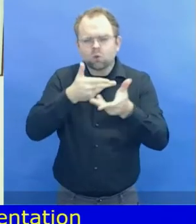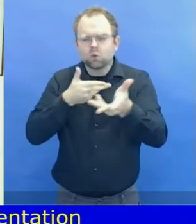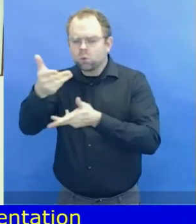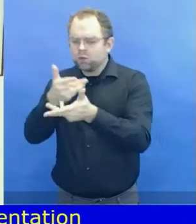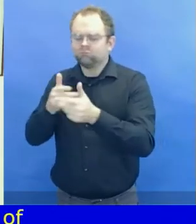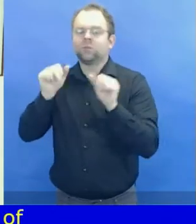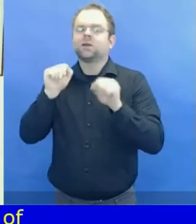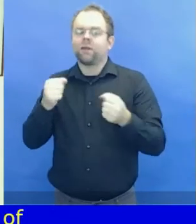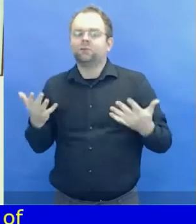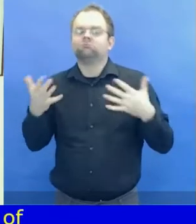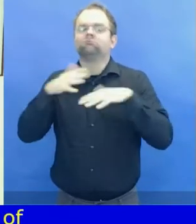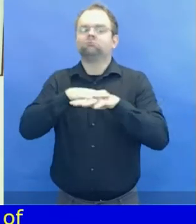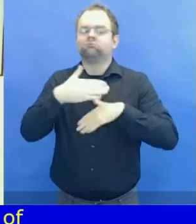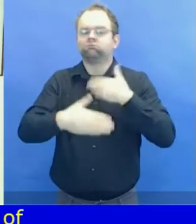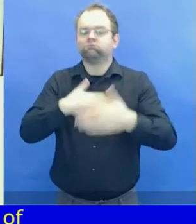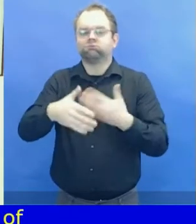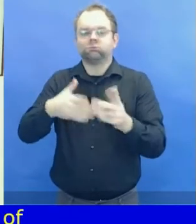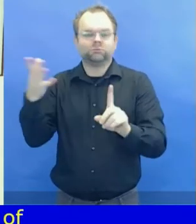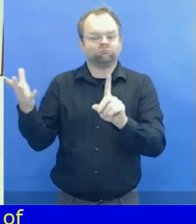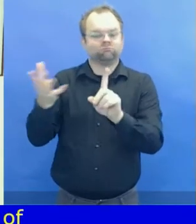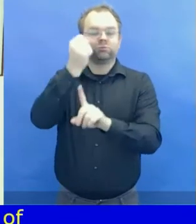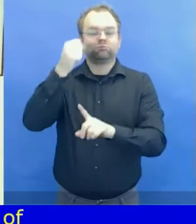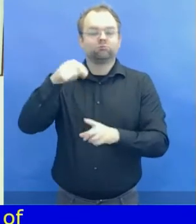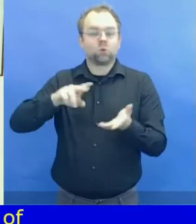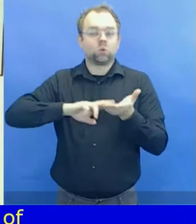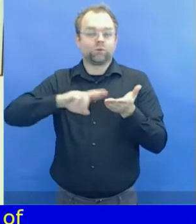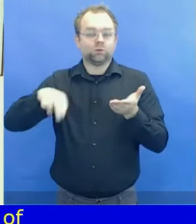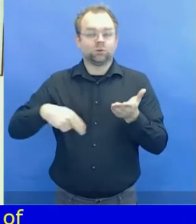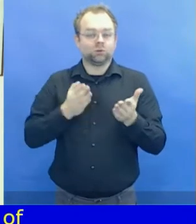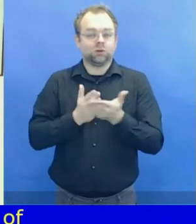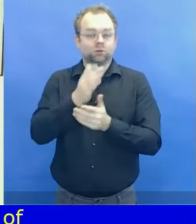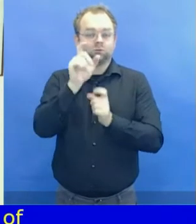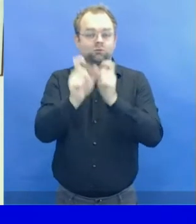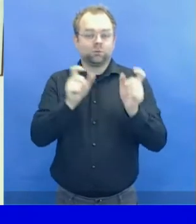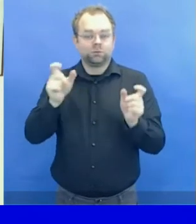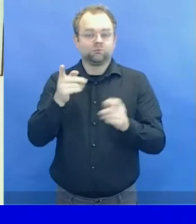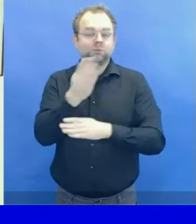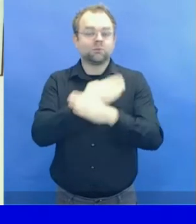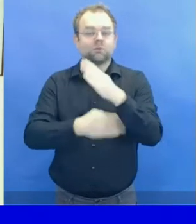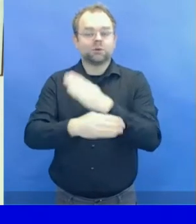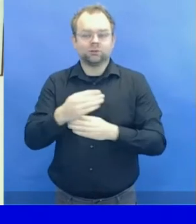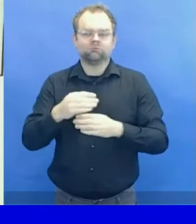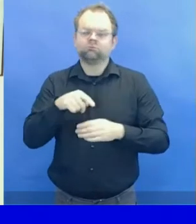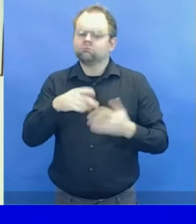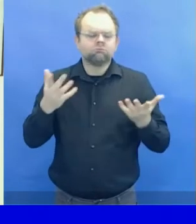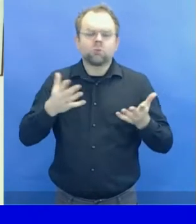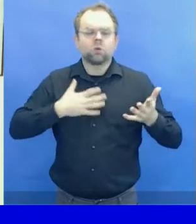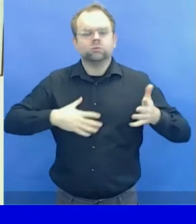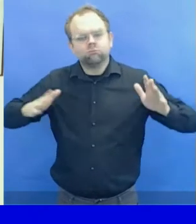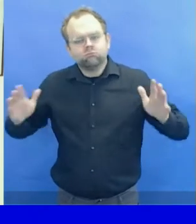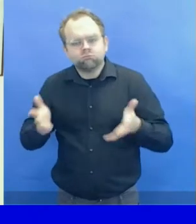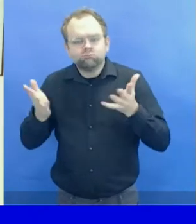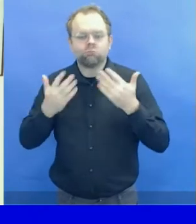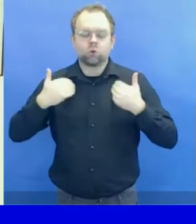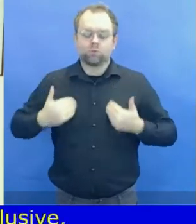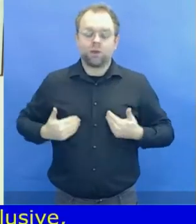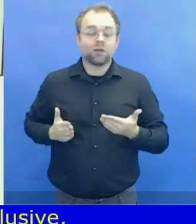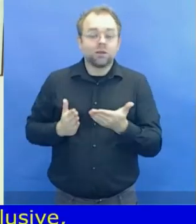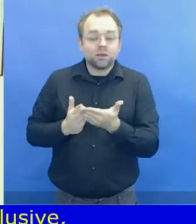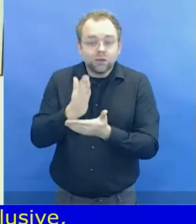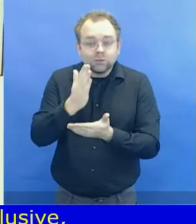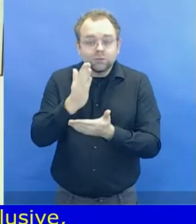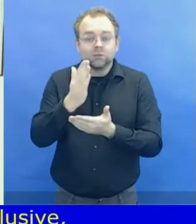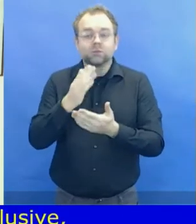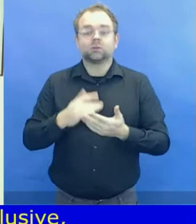an inclusive and sustainable development for persons with disabilities. We meet today after a very difficult period